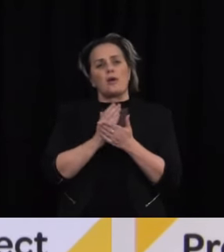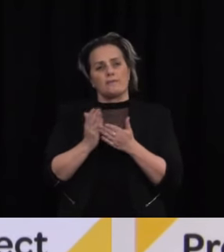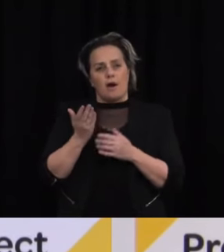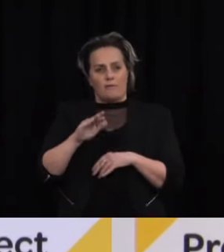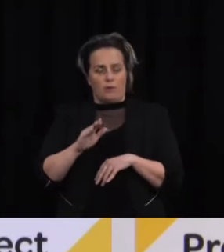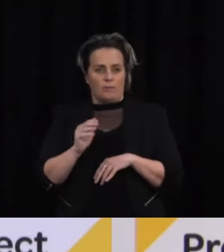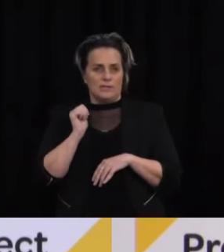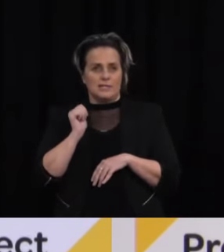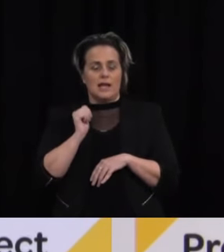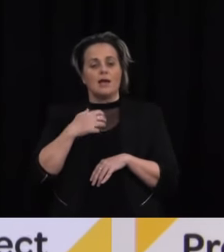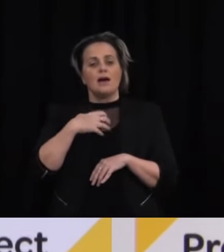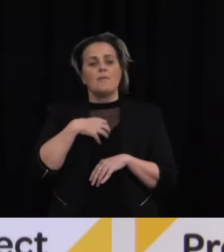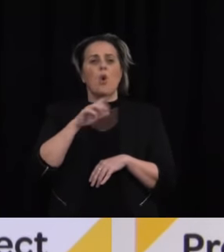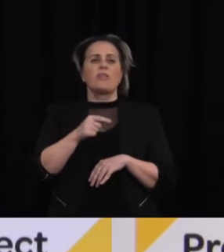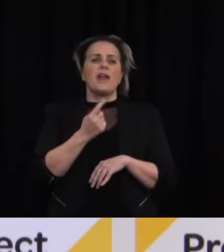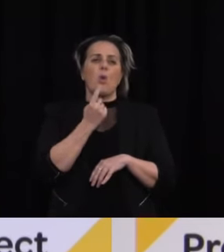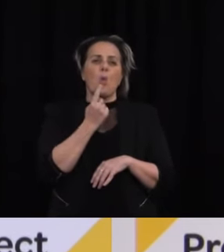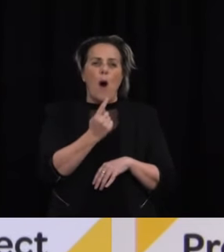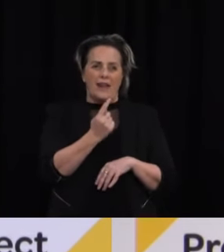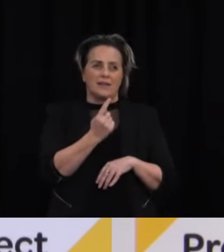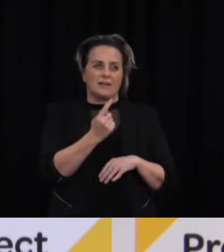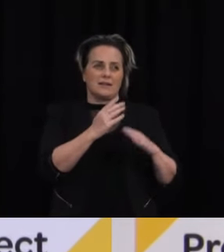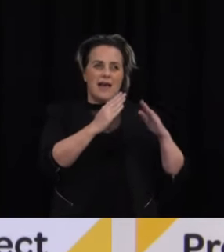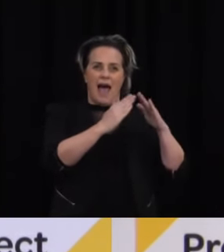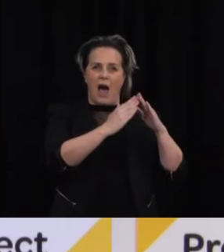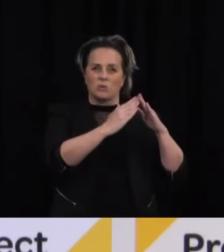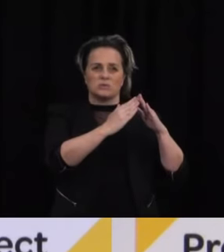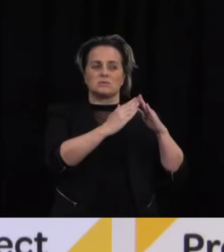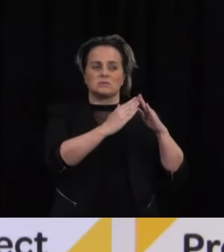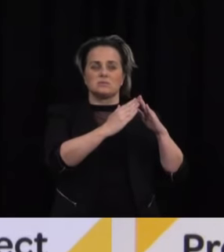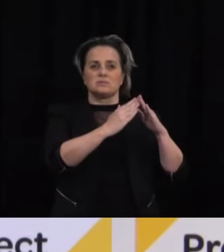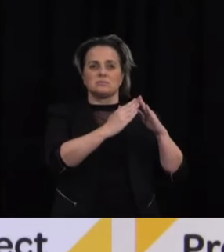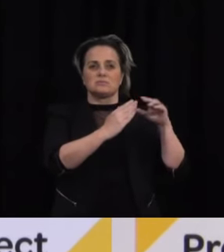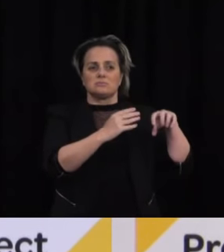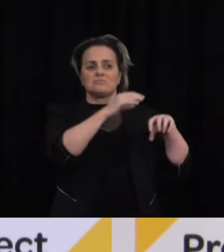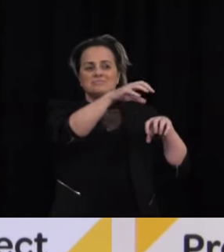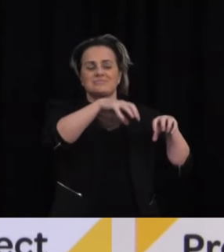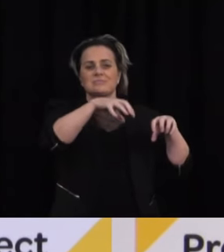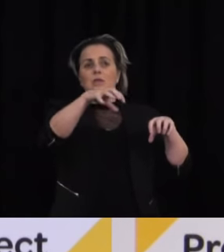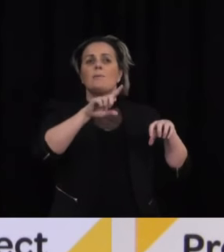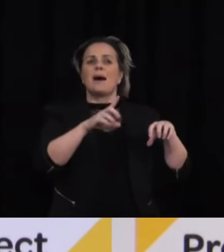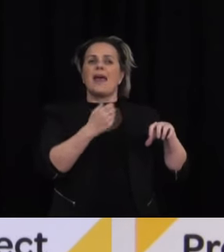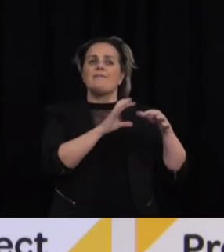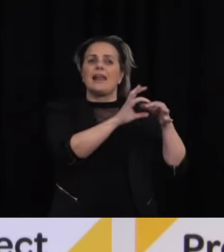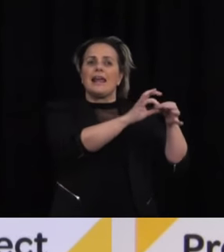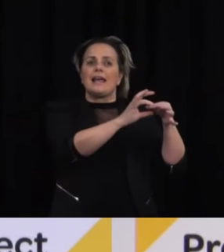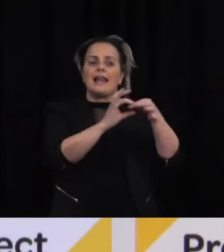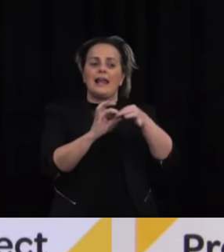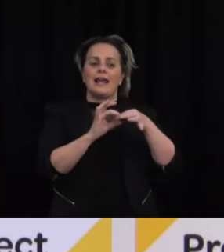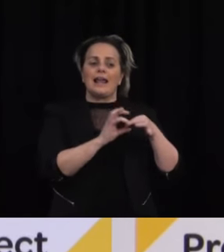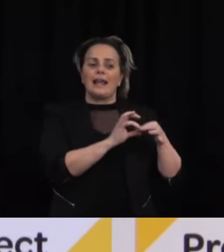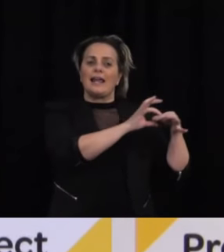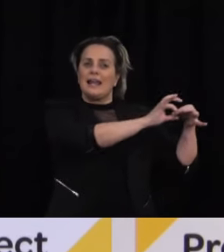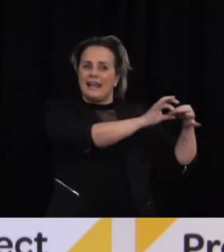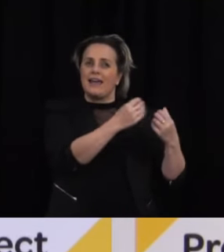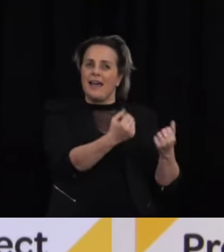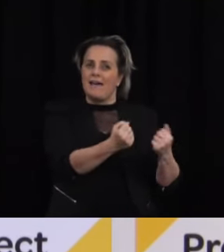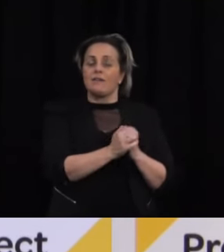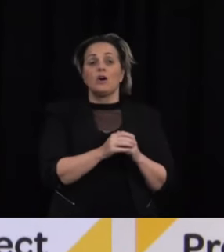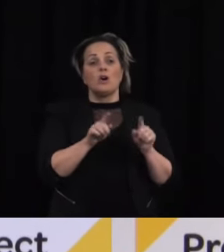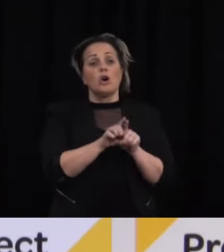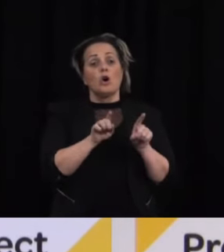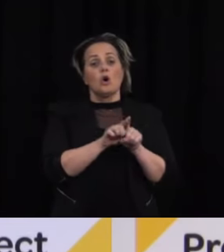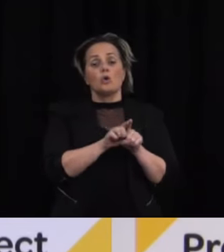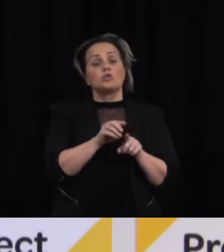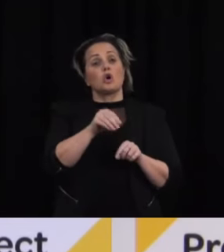it's more than one sort of transitional accommodations setting but there are links between them and also to households that